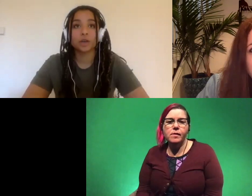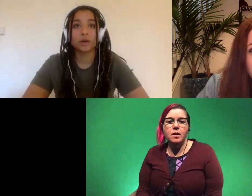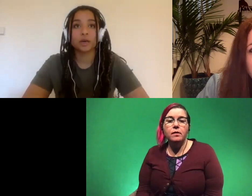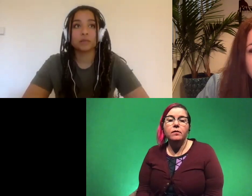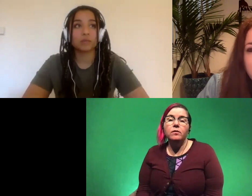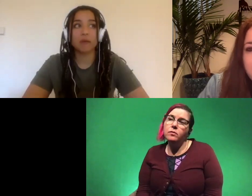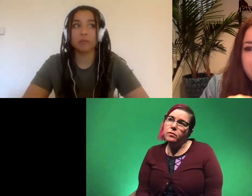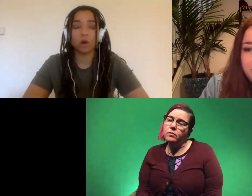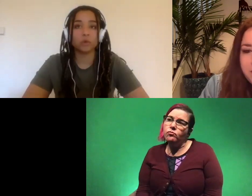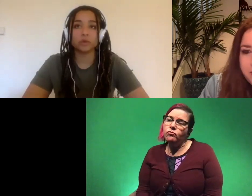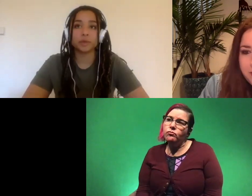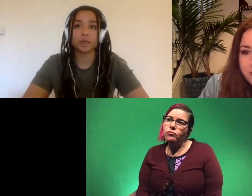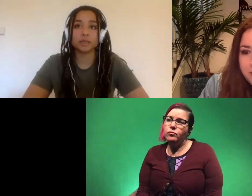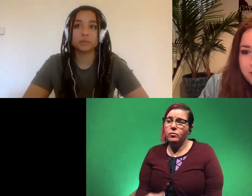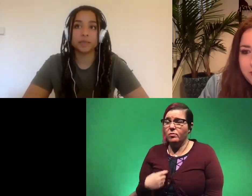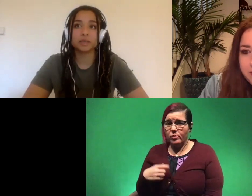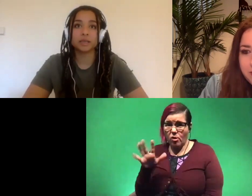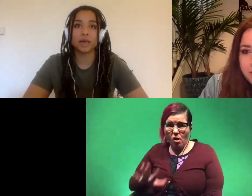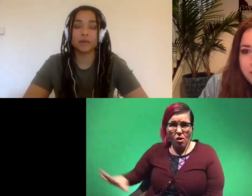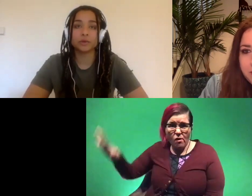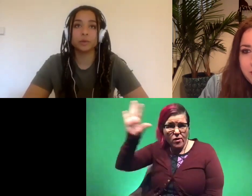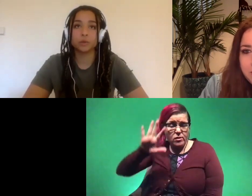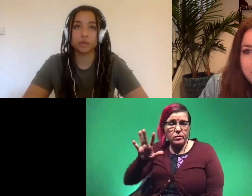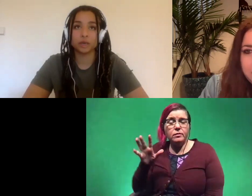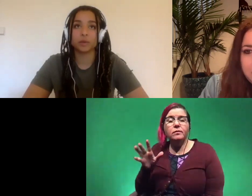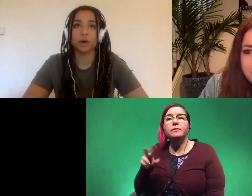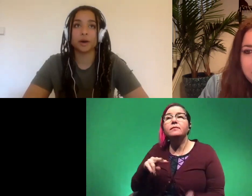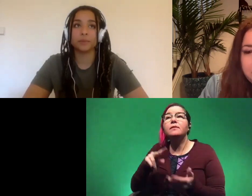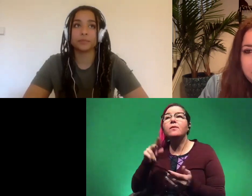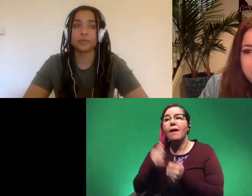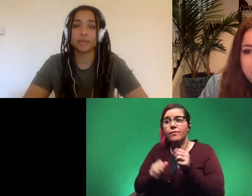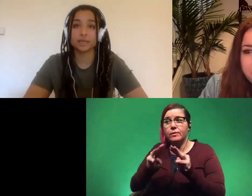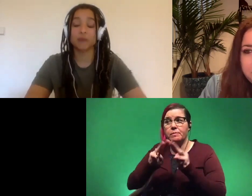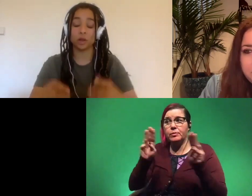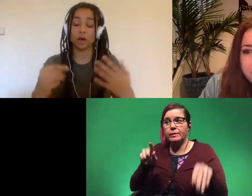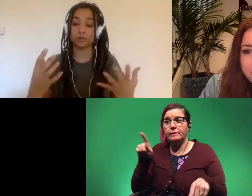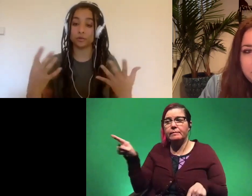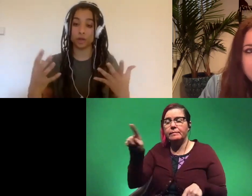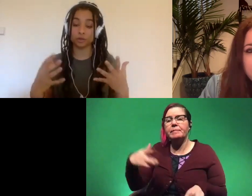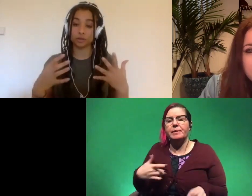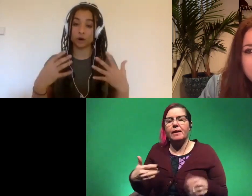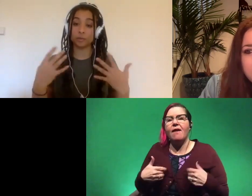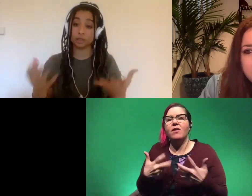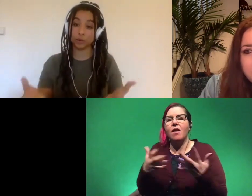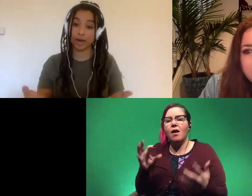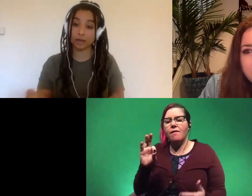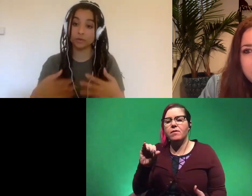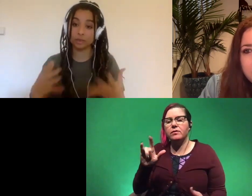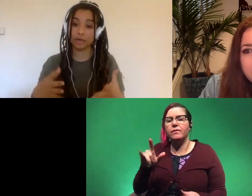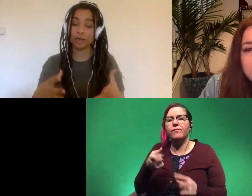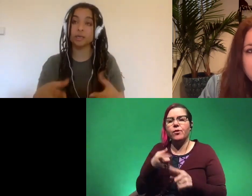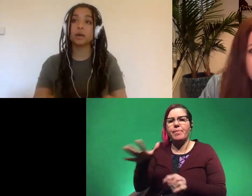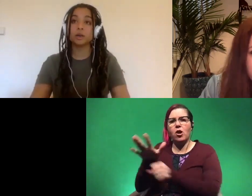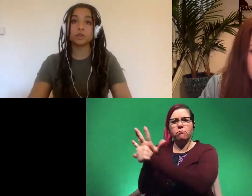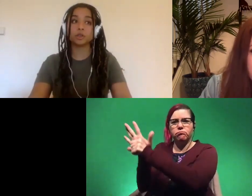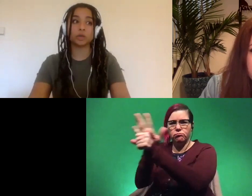so uh i'm all over because basically every museum um tends to have a lot of the fossils from its locality from its